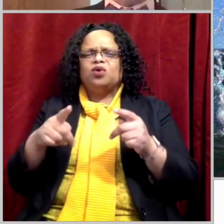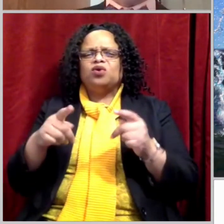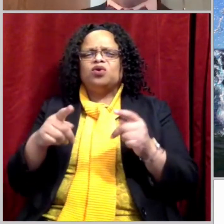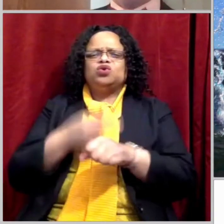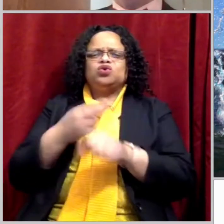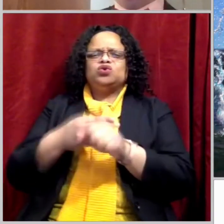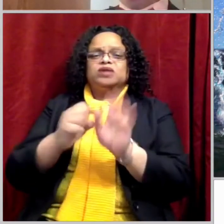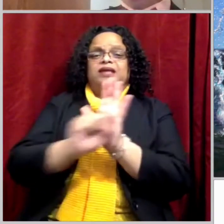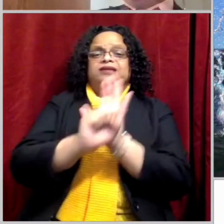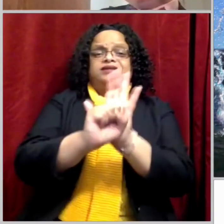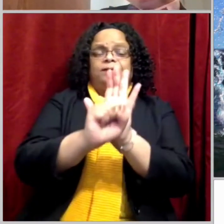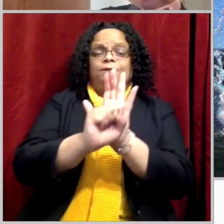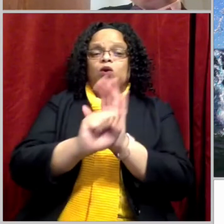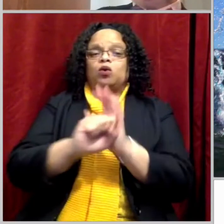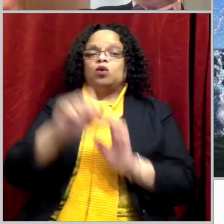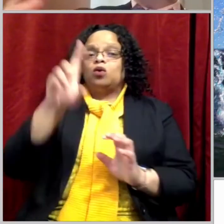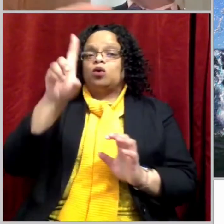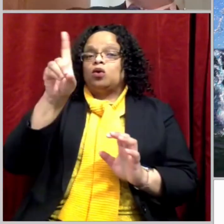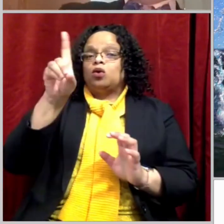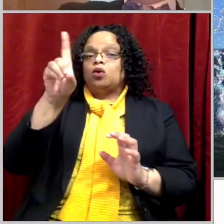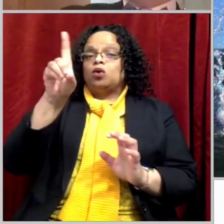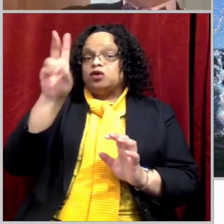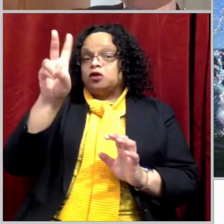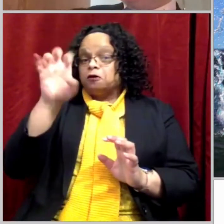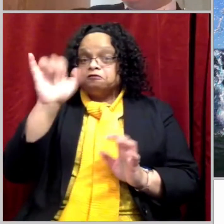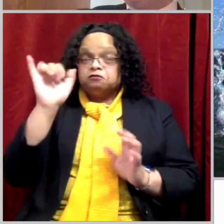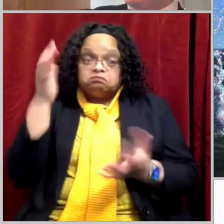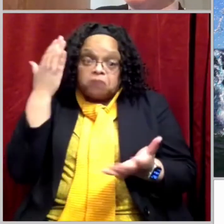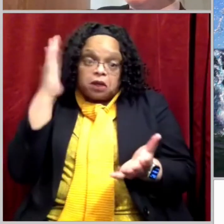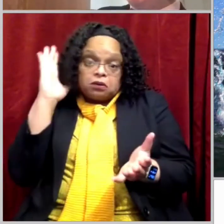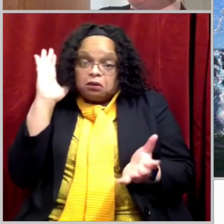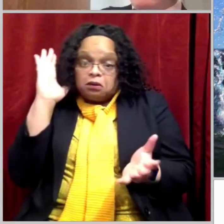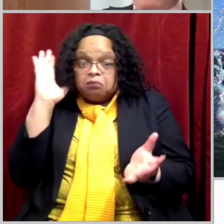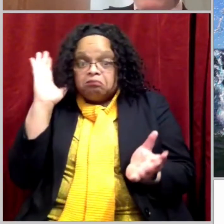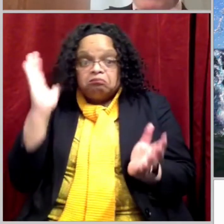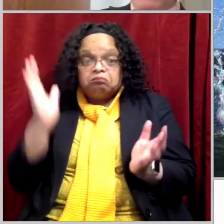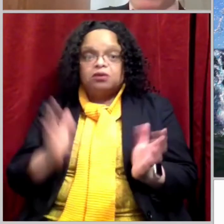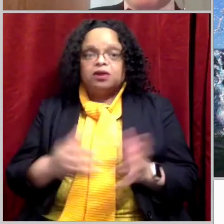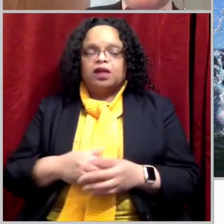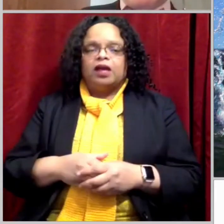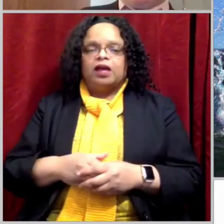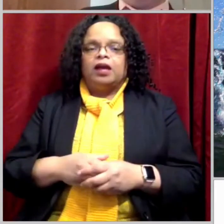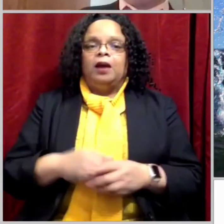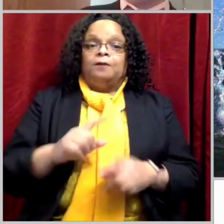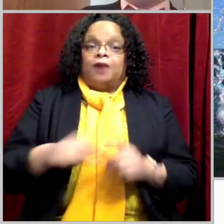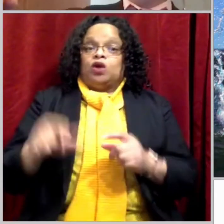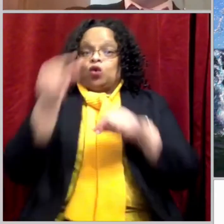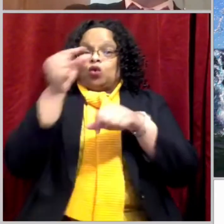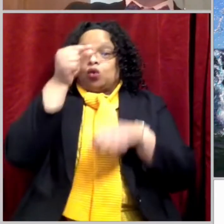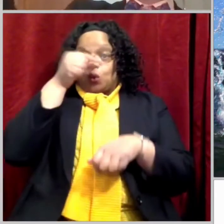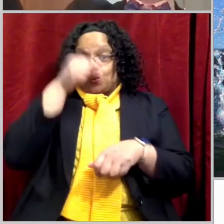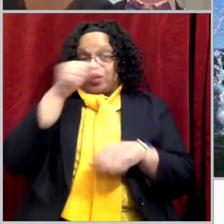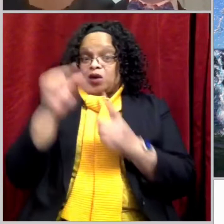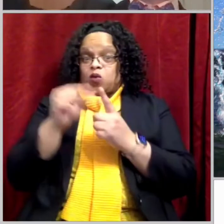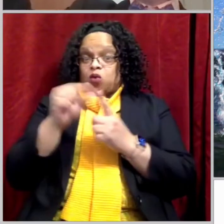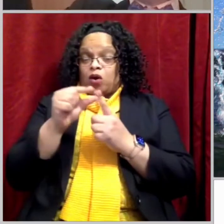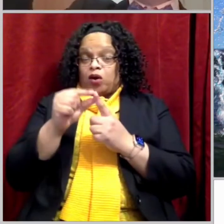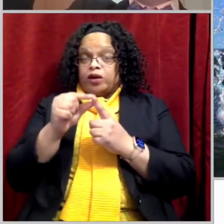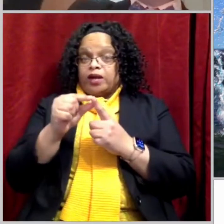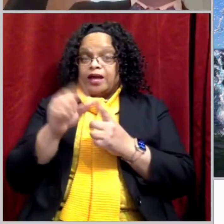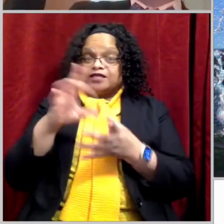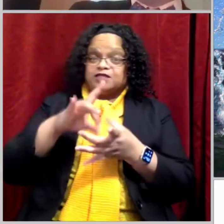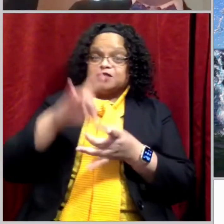represent the Holy Spirit? Because maybe they read a little too much into it. But in the Greek, it's very clear that the Holy Spirit